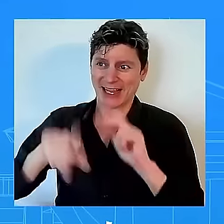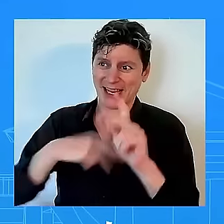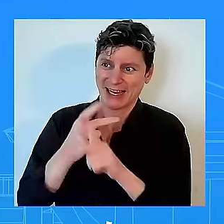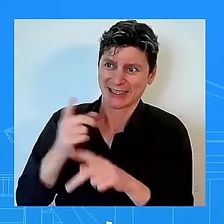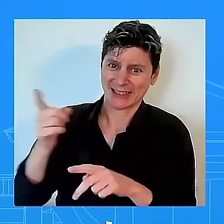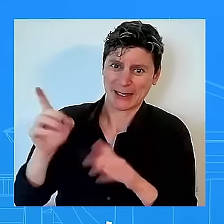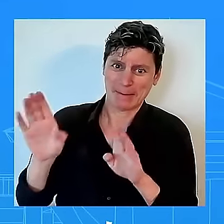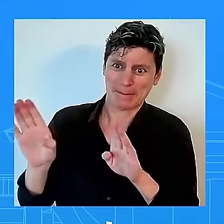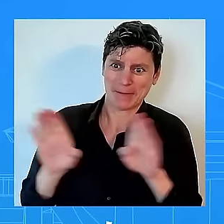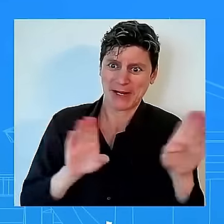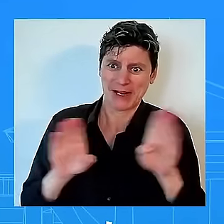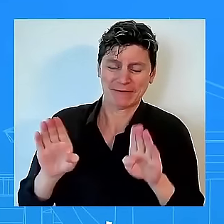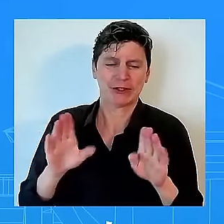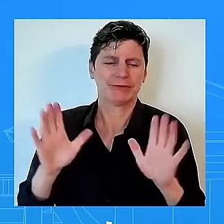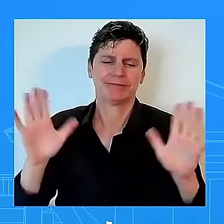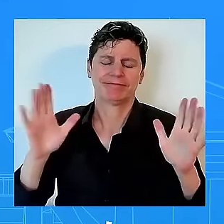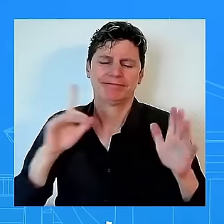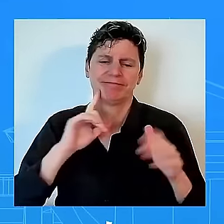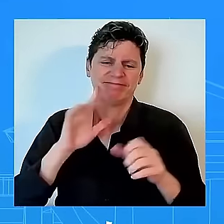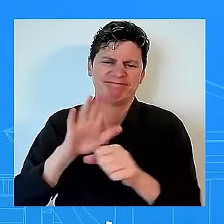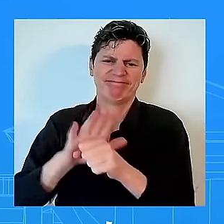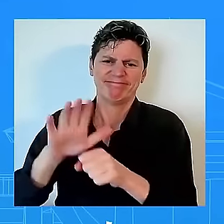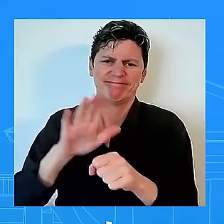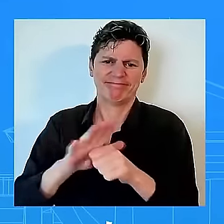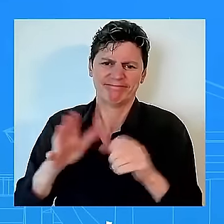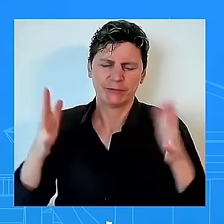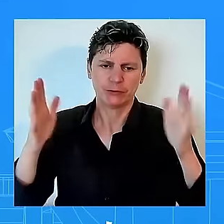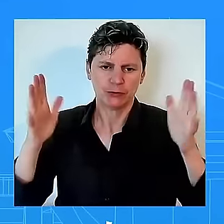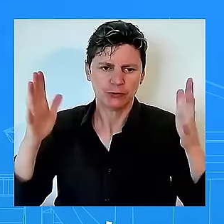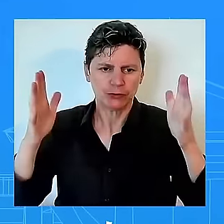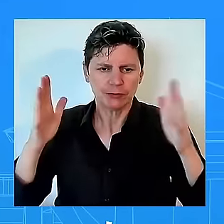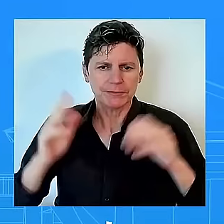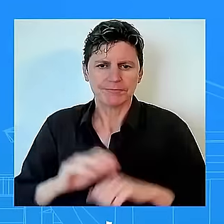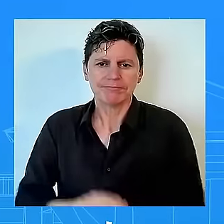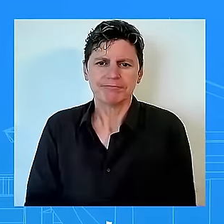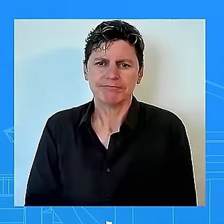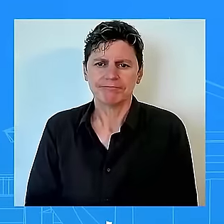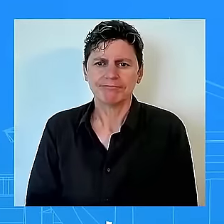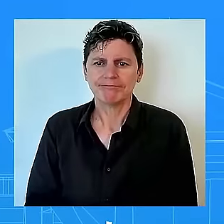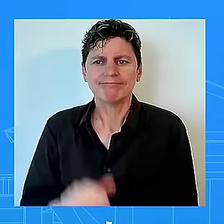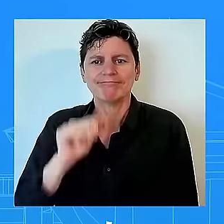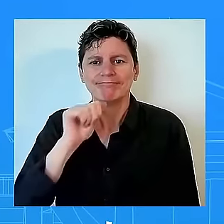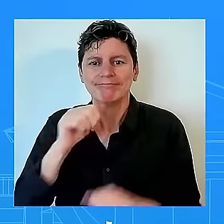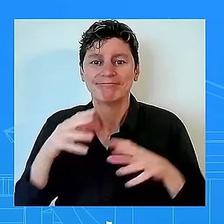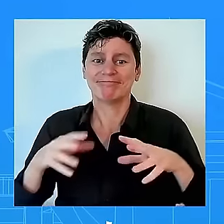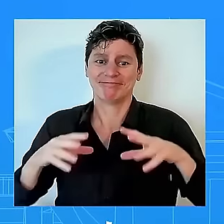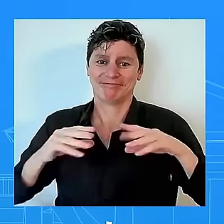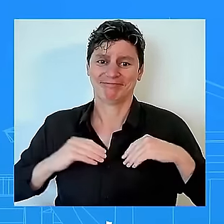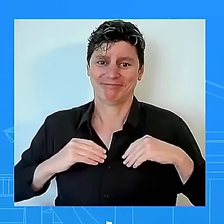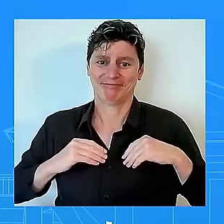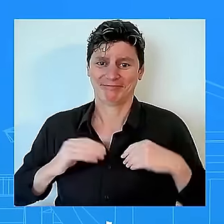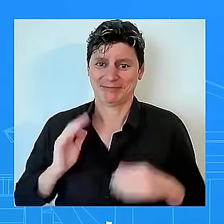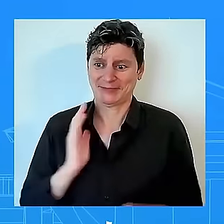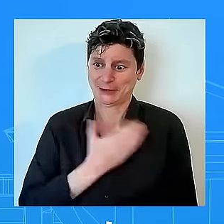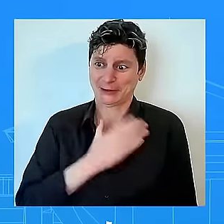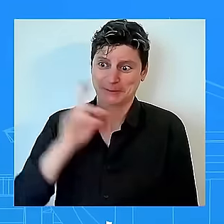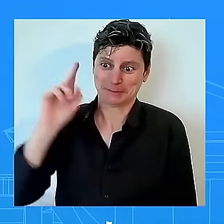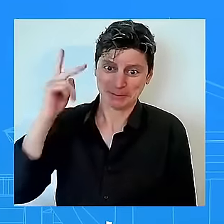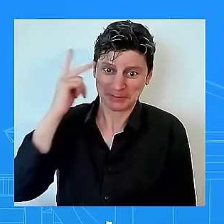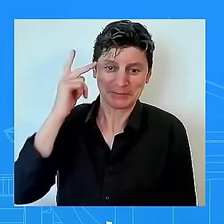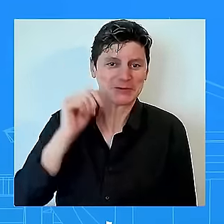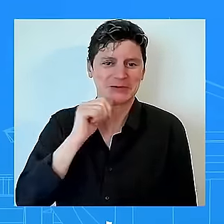and it should have no place in our politics it should have no place in our country uh we should not be